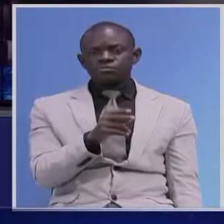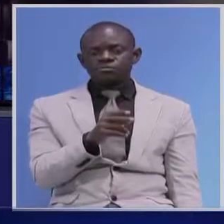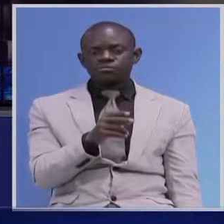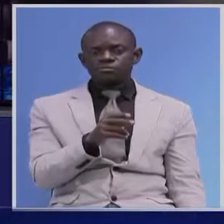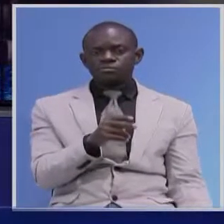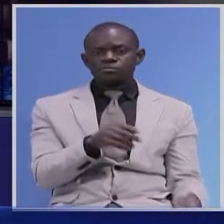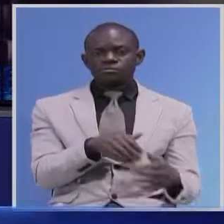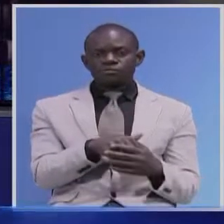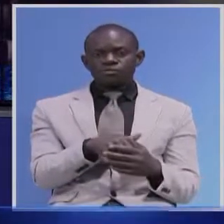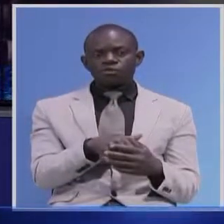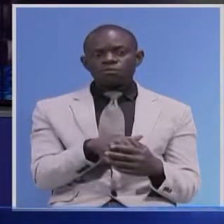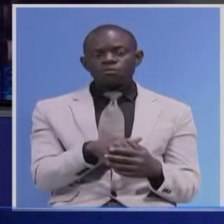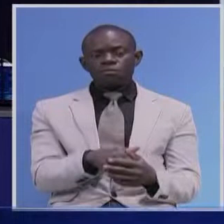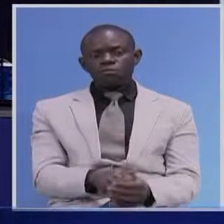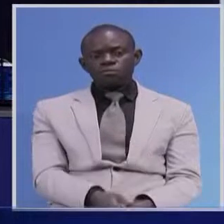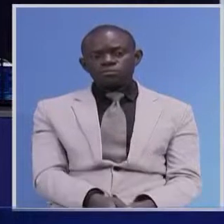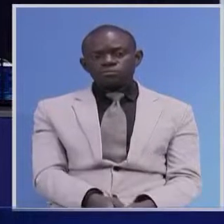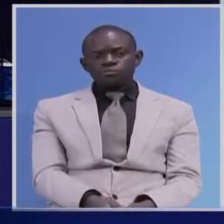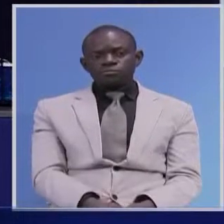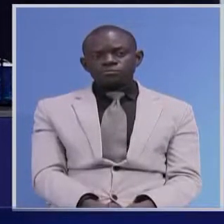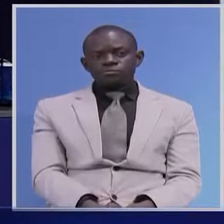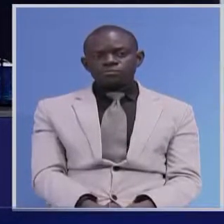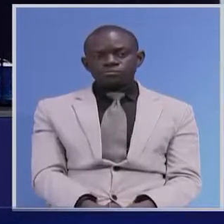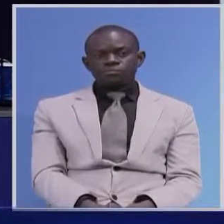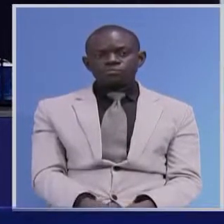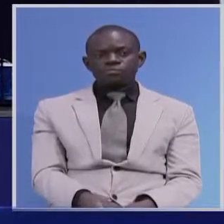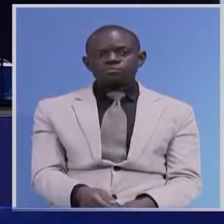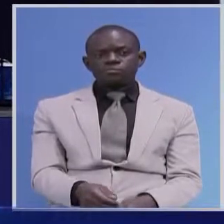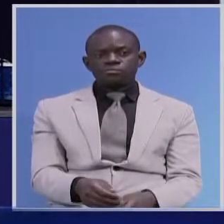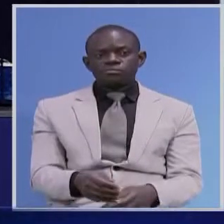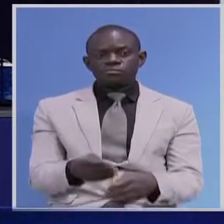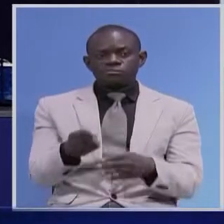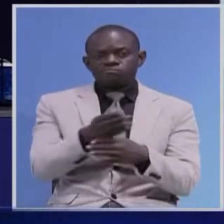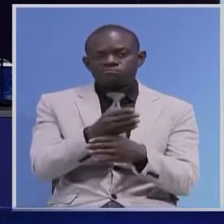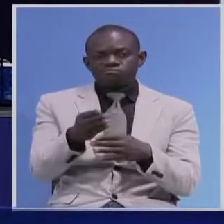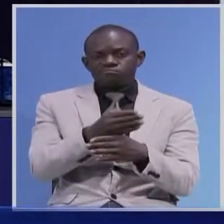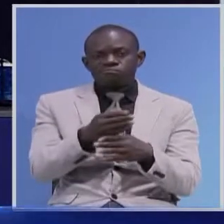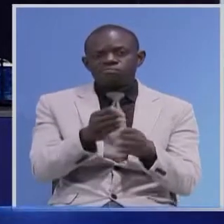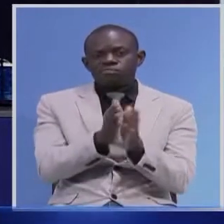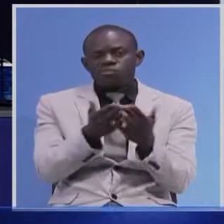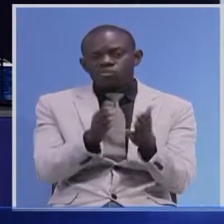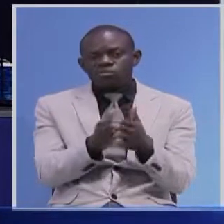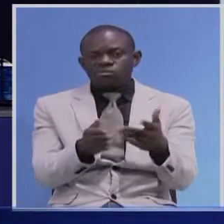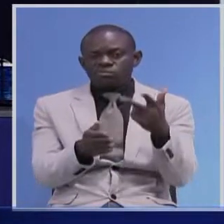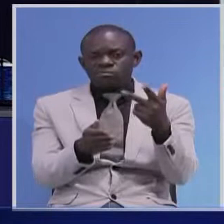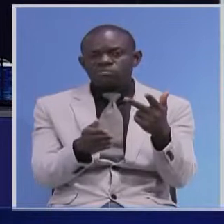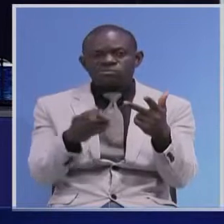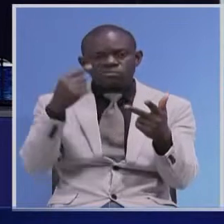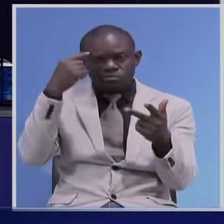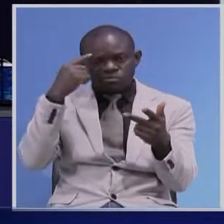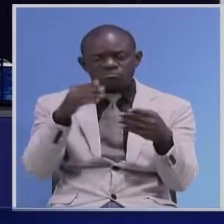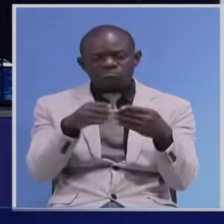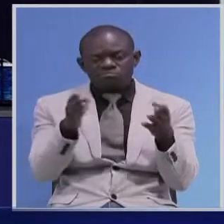Government has launched three trade manuals aimed at increasing information flow on trade from governments to stakeholders